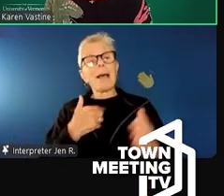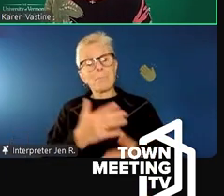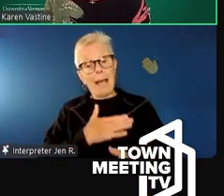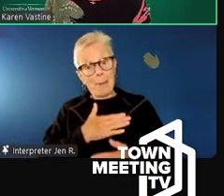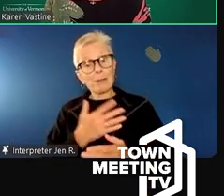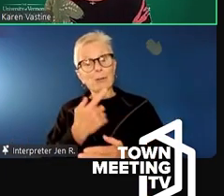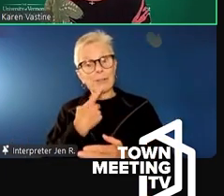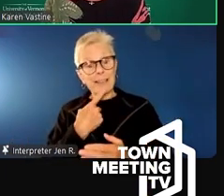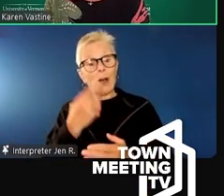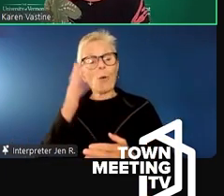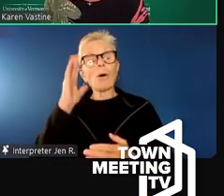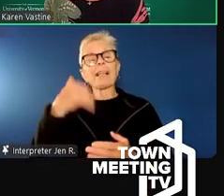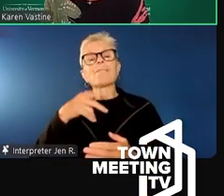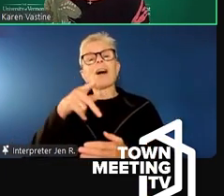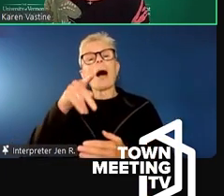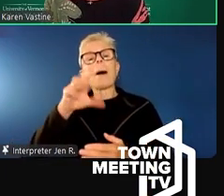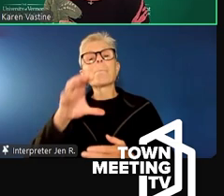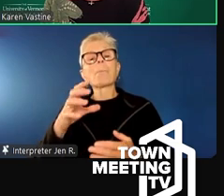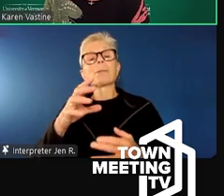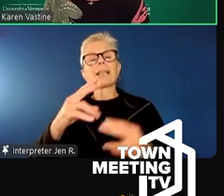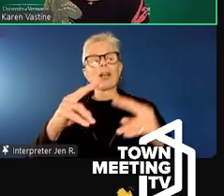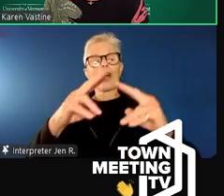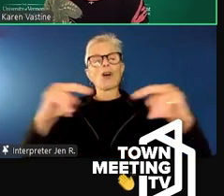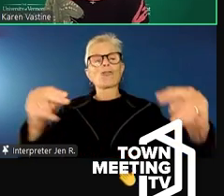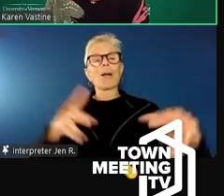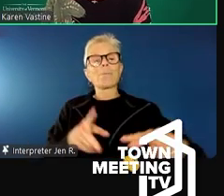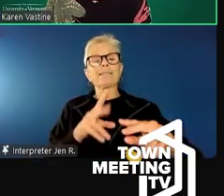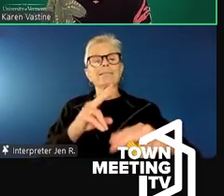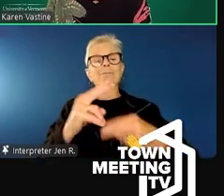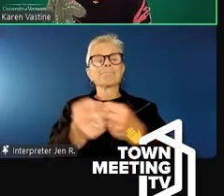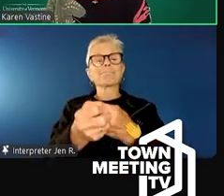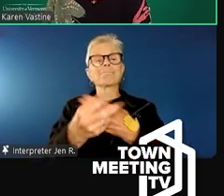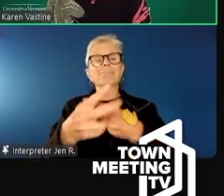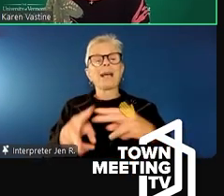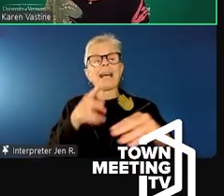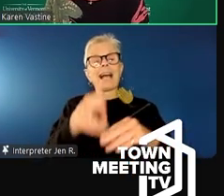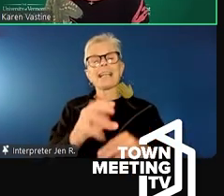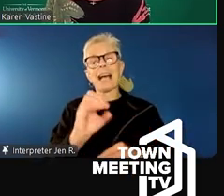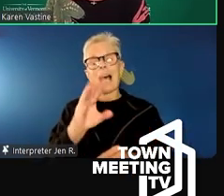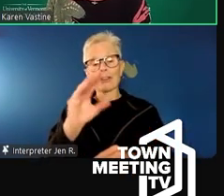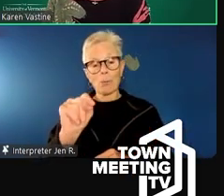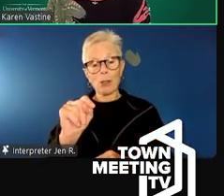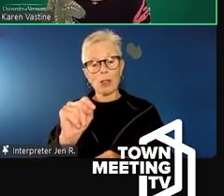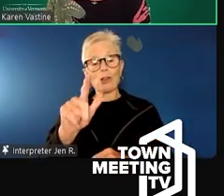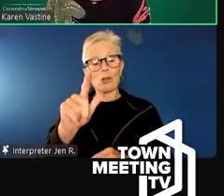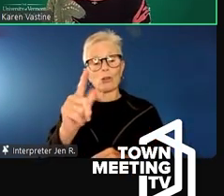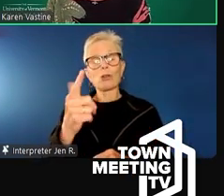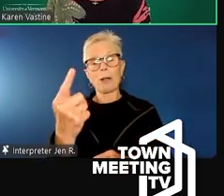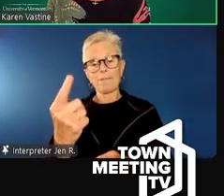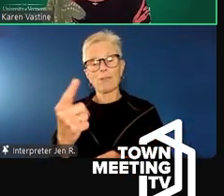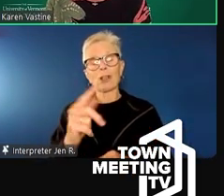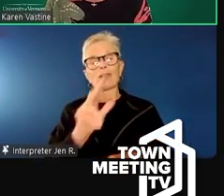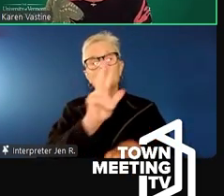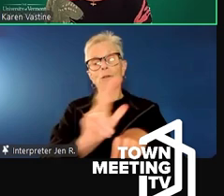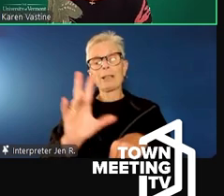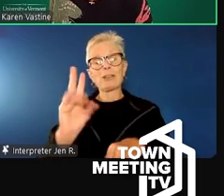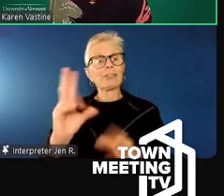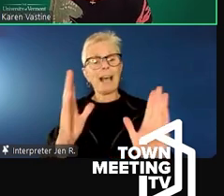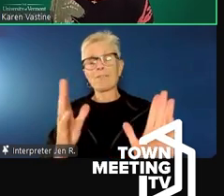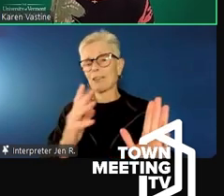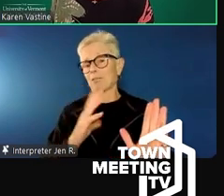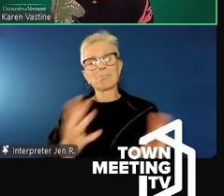a public ribbon cutting on October 21st from 3 to 7, and you are welcome to drop in.